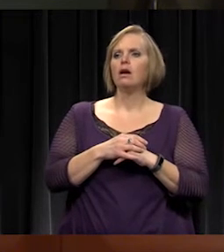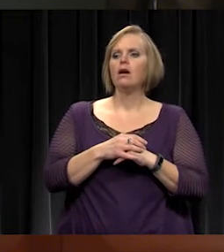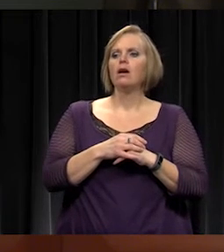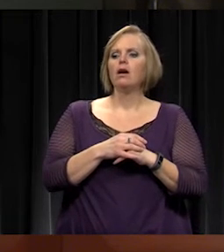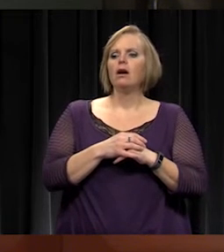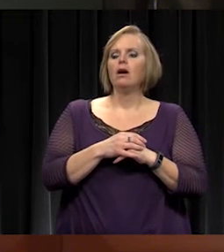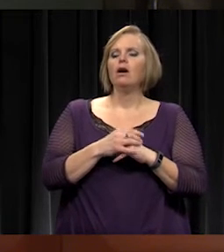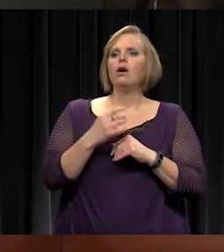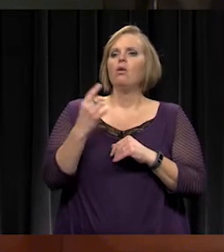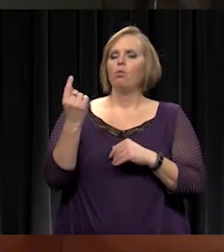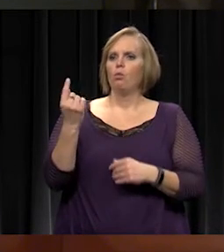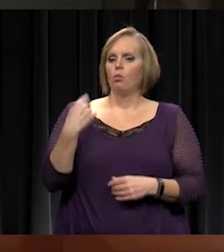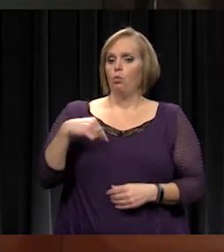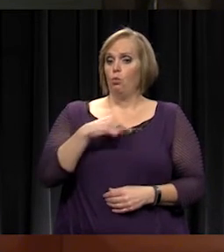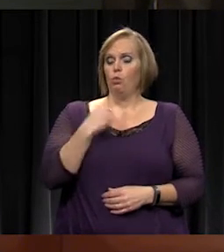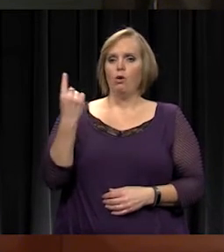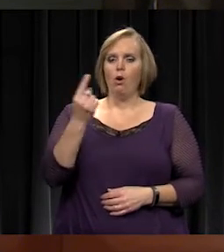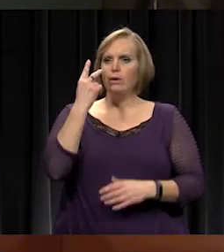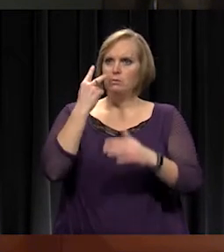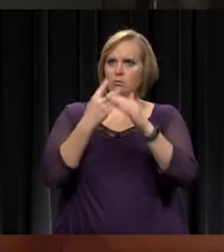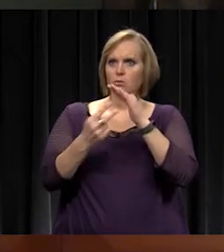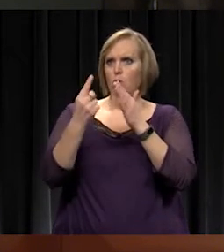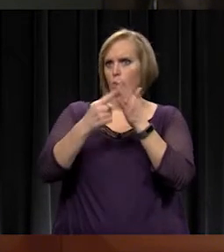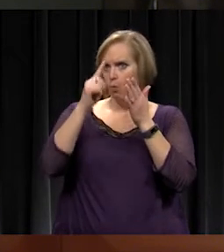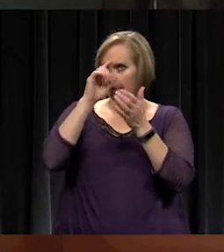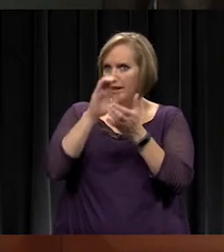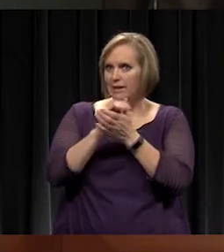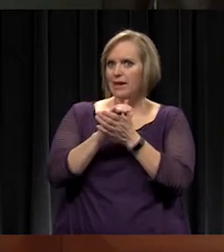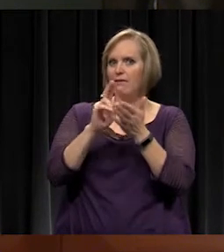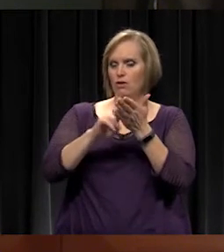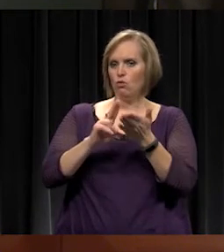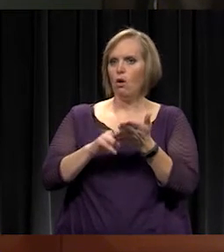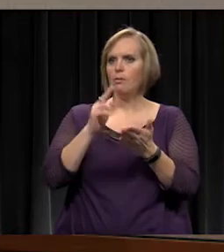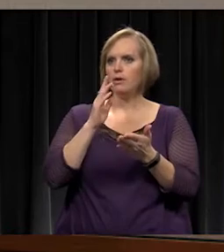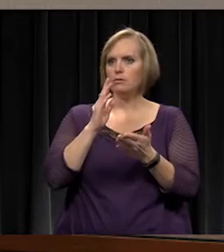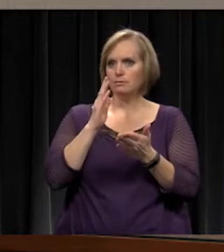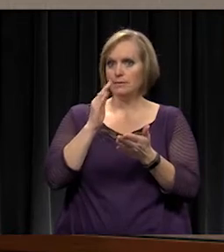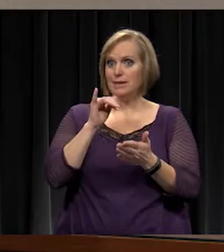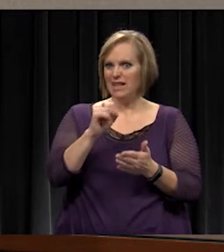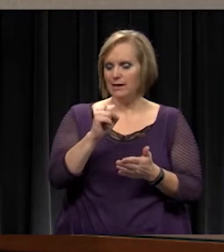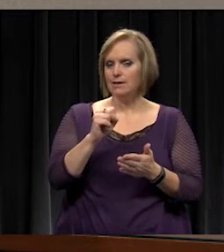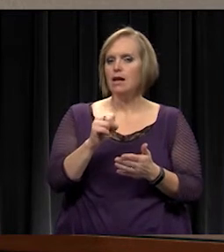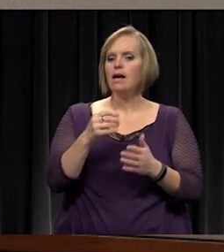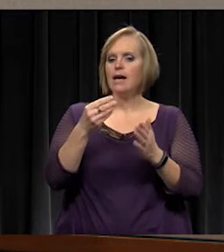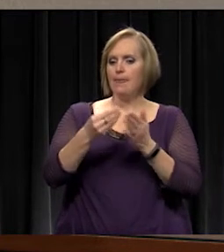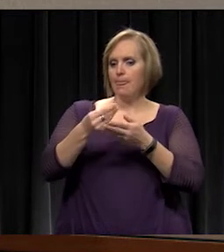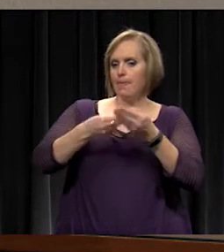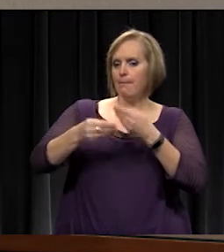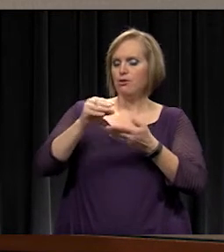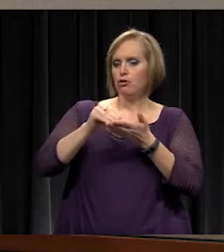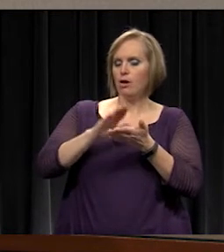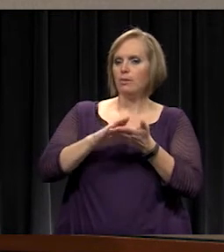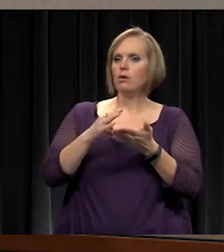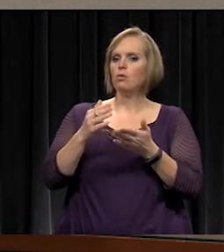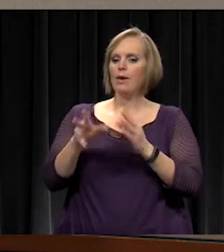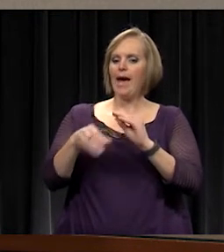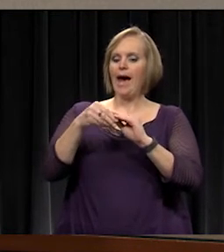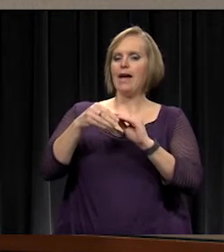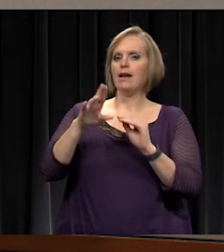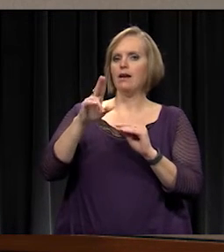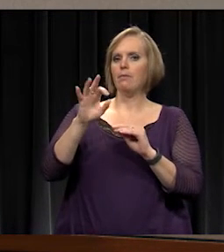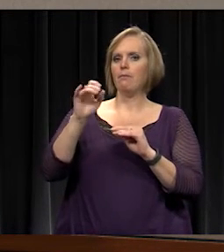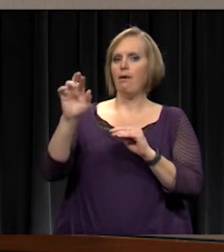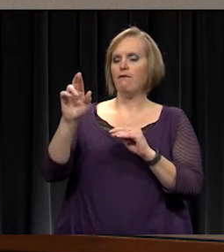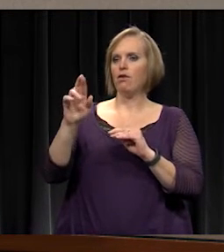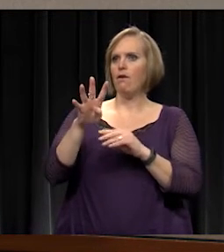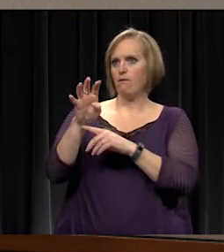We've always projected what we believe enrollment is. It's in the budget document that we had put a buffer of 400. It was delayed this